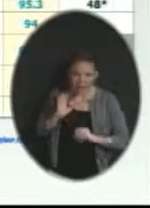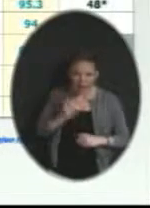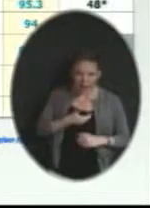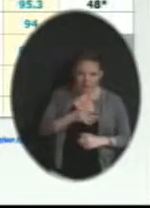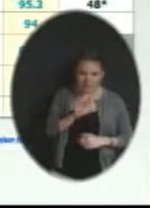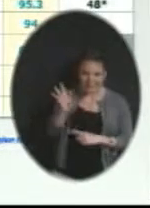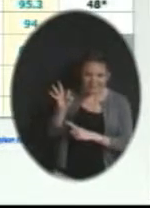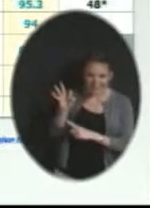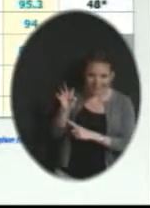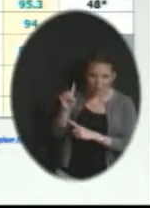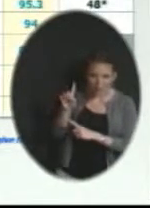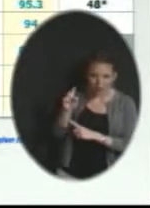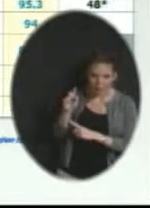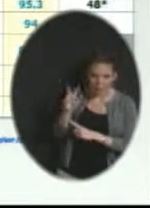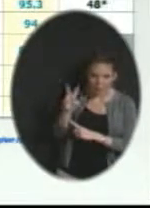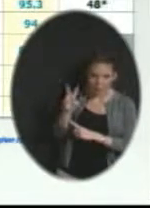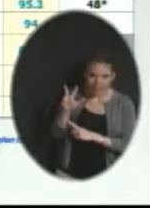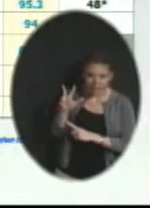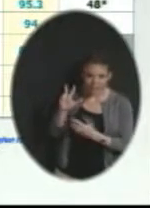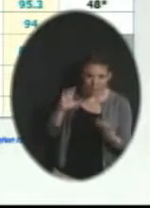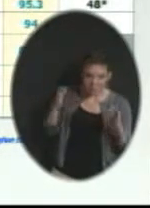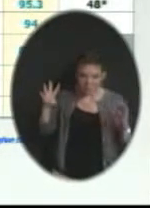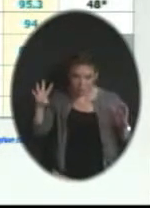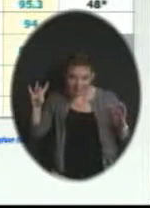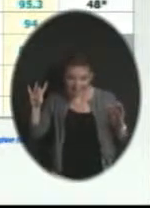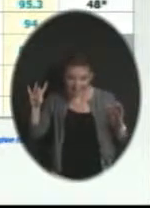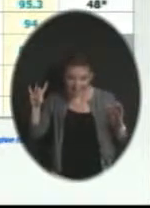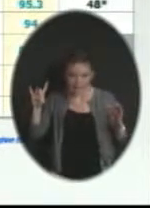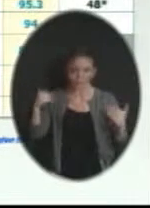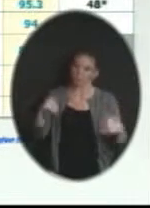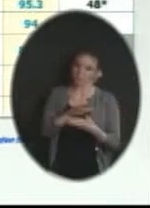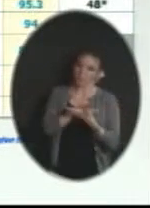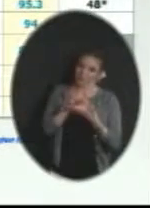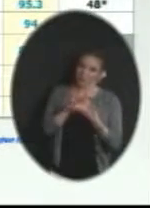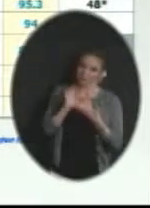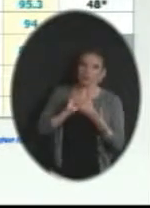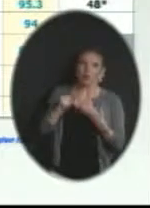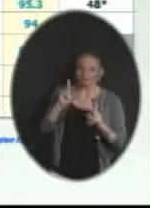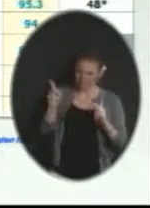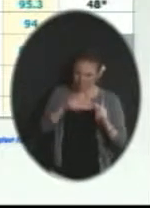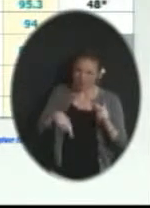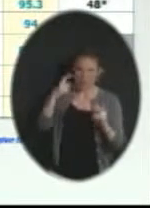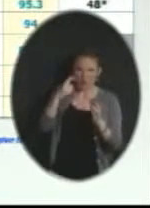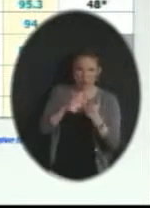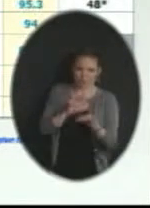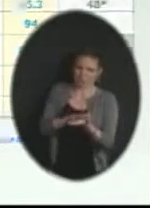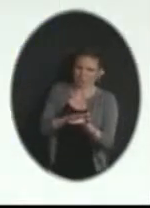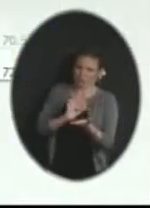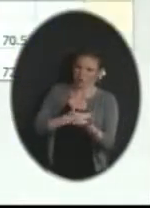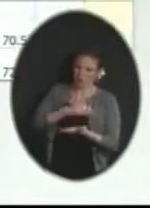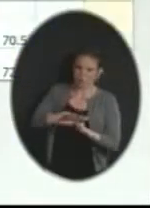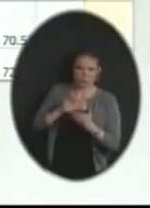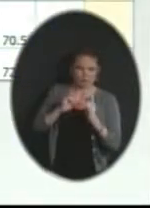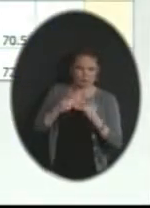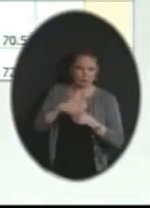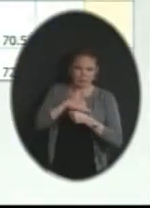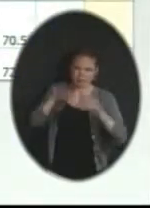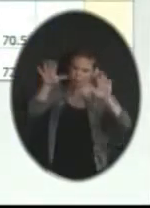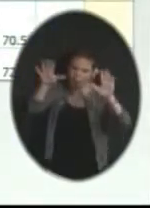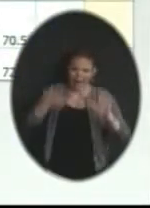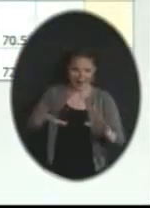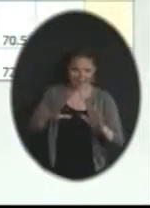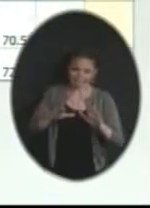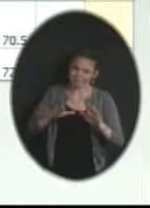.3%. So our individuals who live in this community recognize the strength of our school district. So those are very positive results.